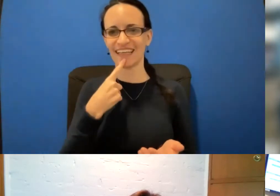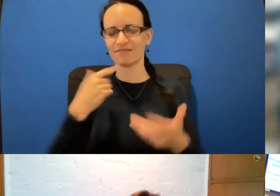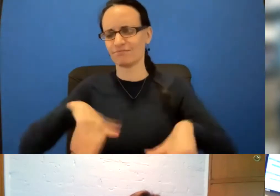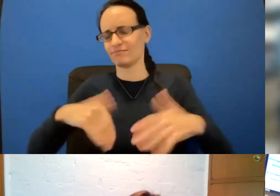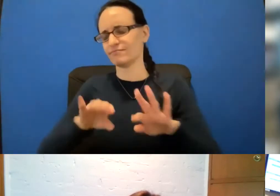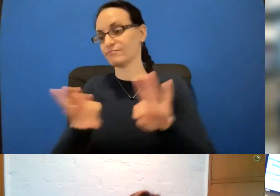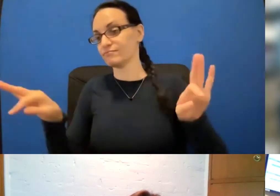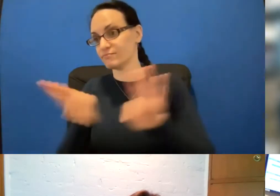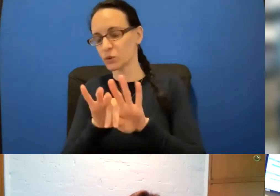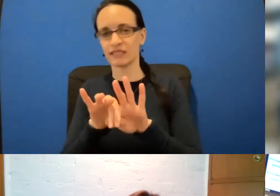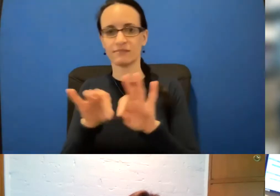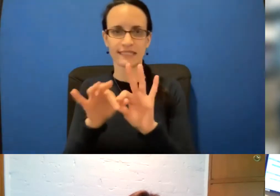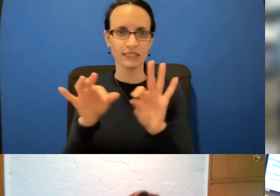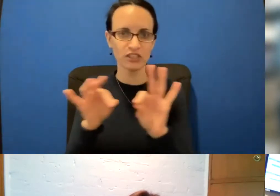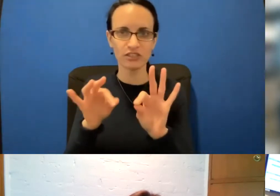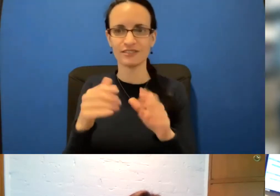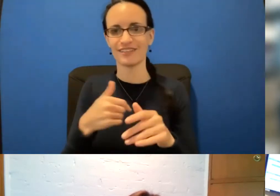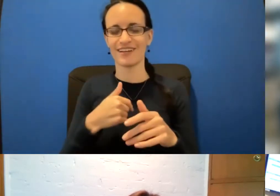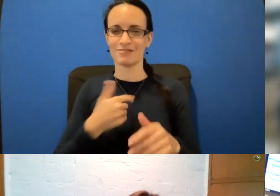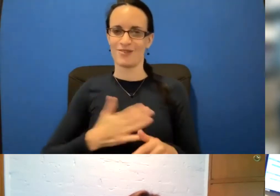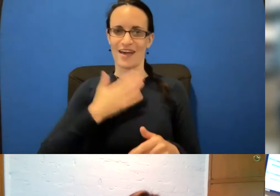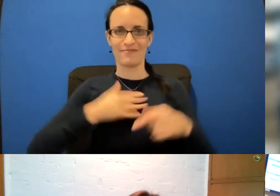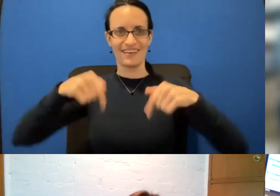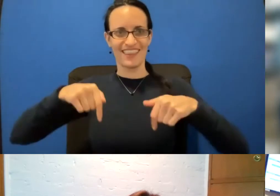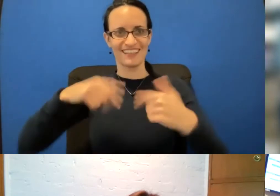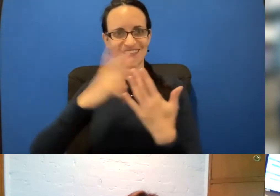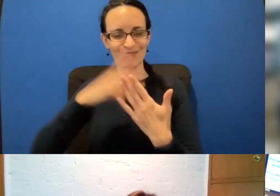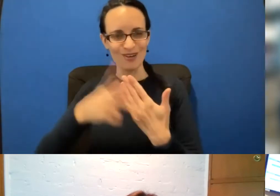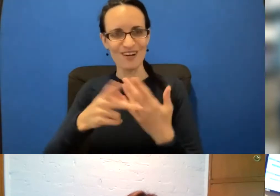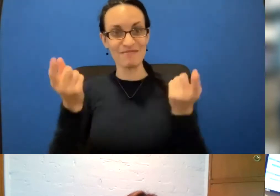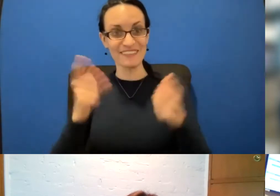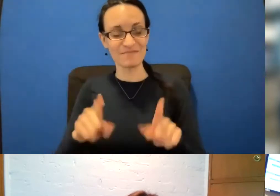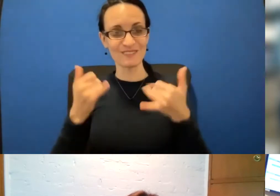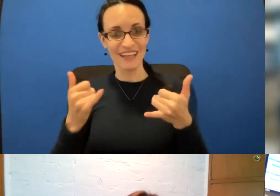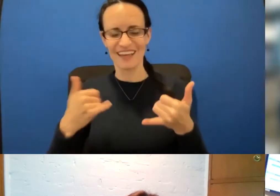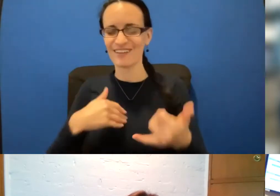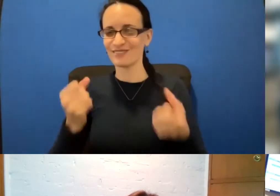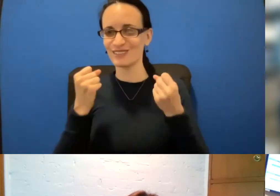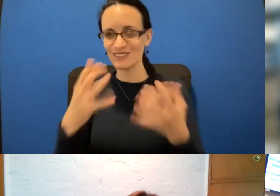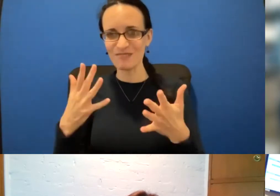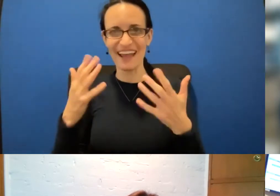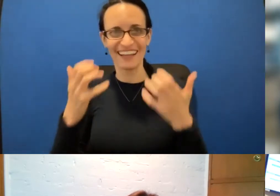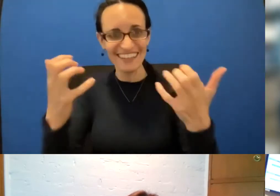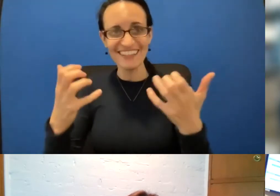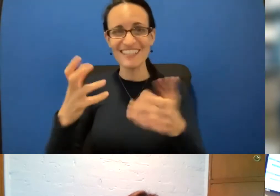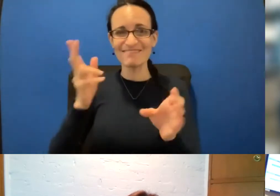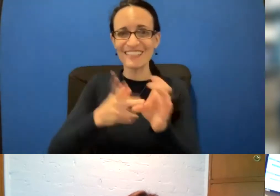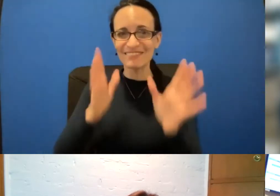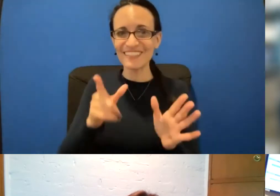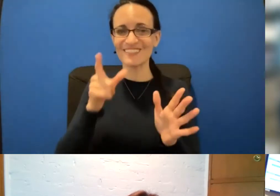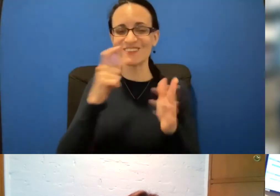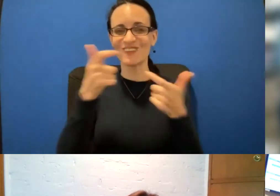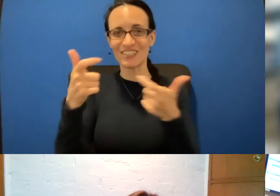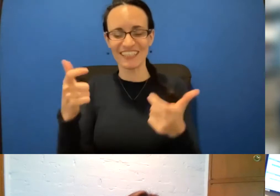message. And I'm glad that this program is happening today and there's so many participants watching. So just very